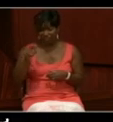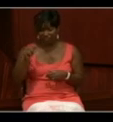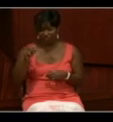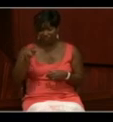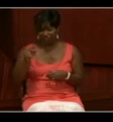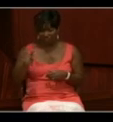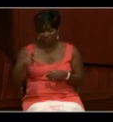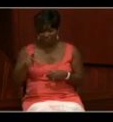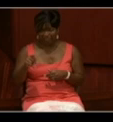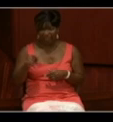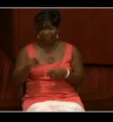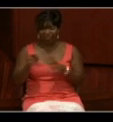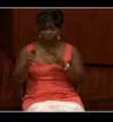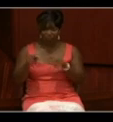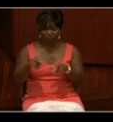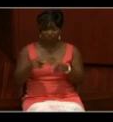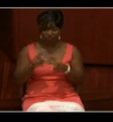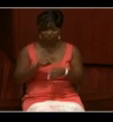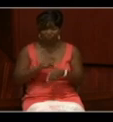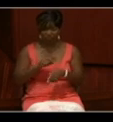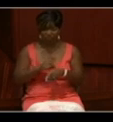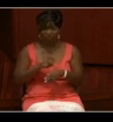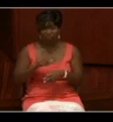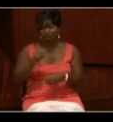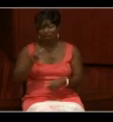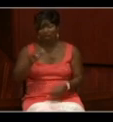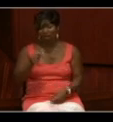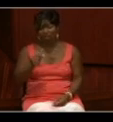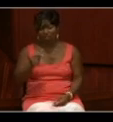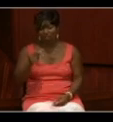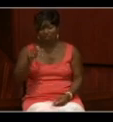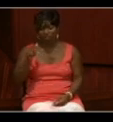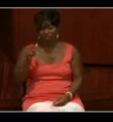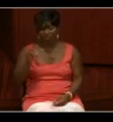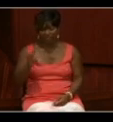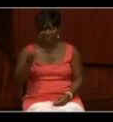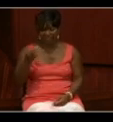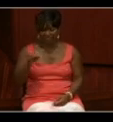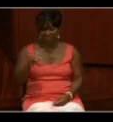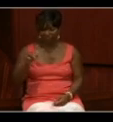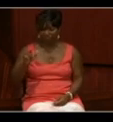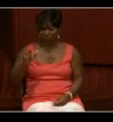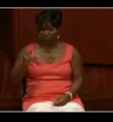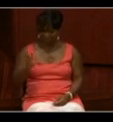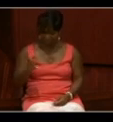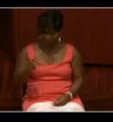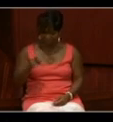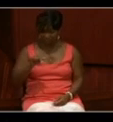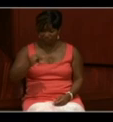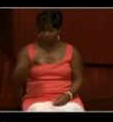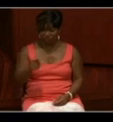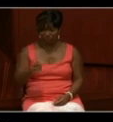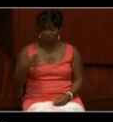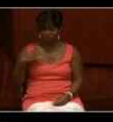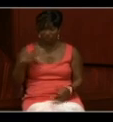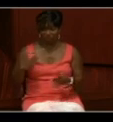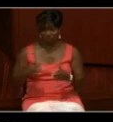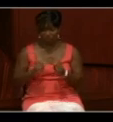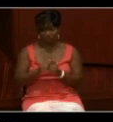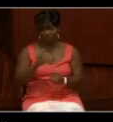then he reported for duty 26th of August, 1927. And he was a junior officer with the W Division.